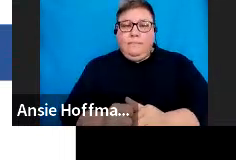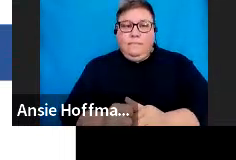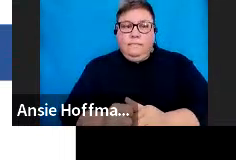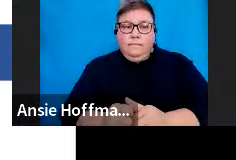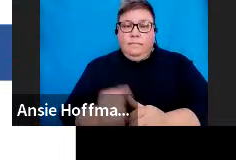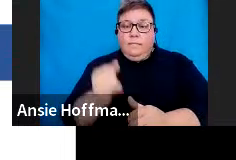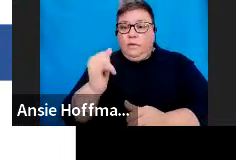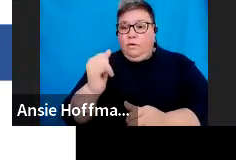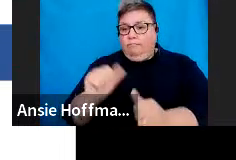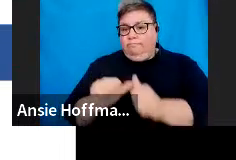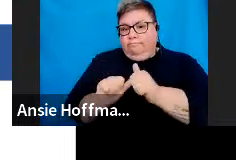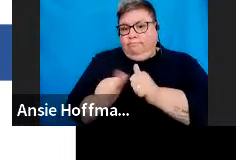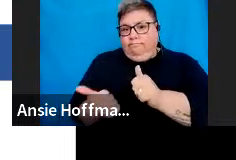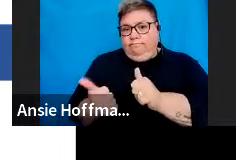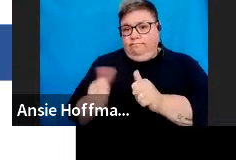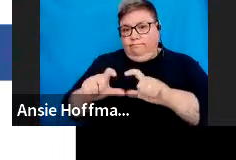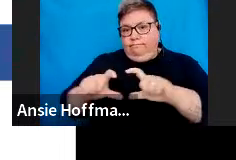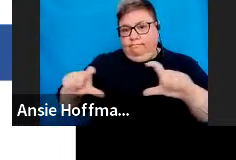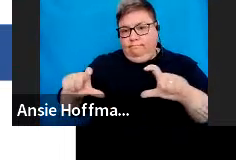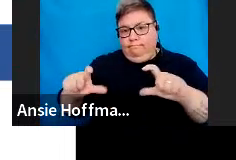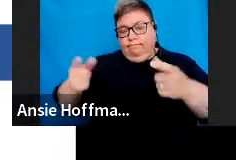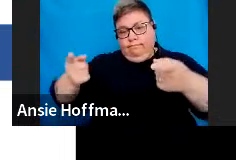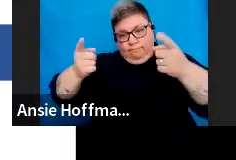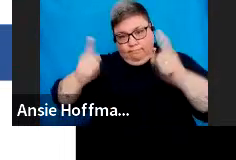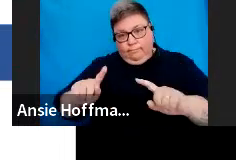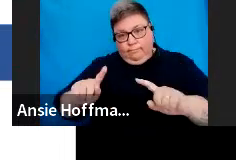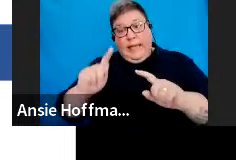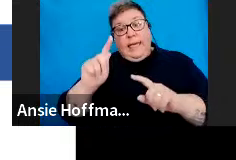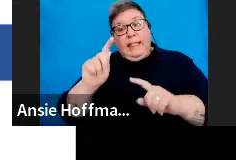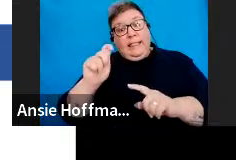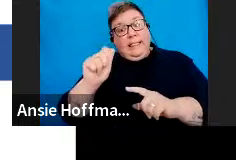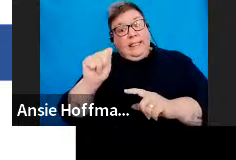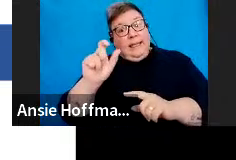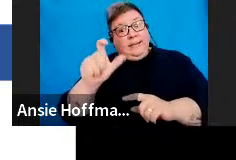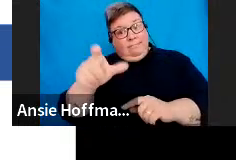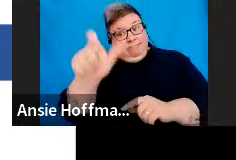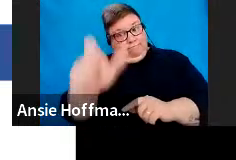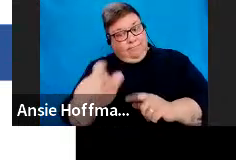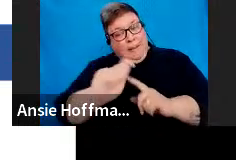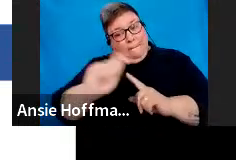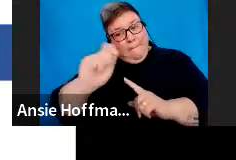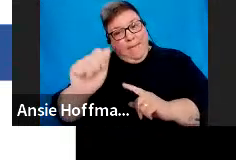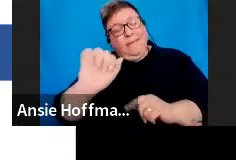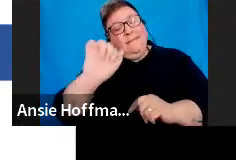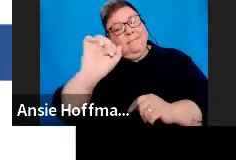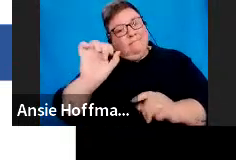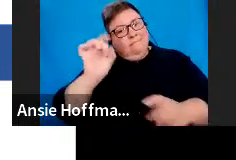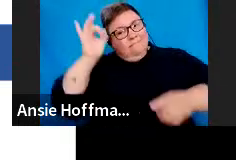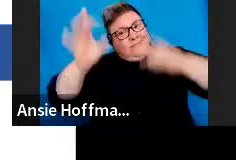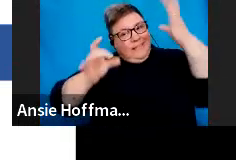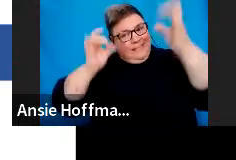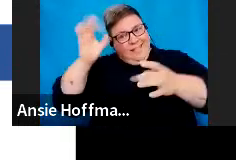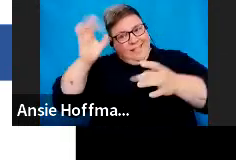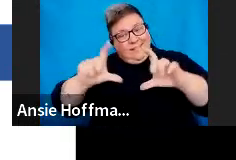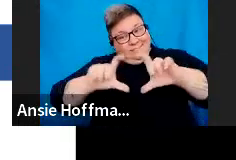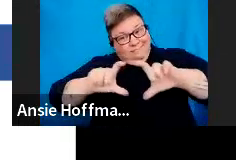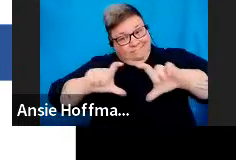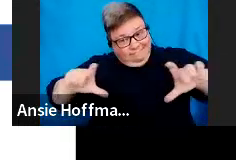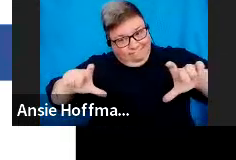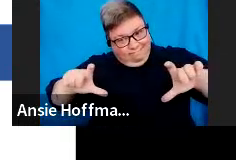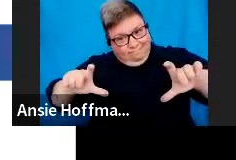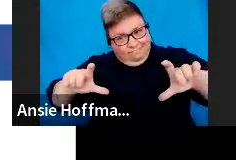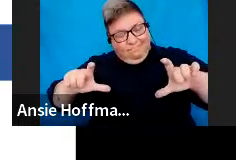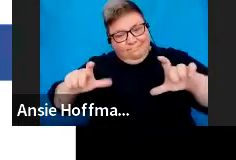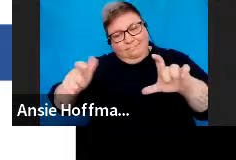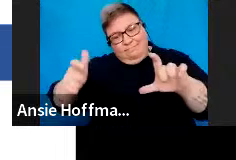details. Under the taxpayer details container provide, sorry, under the taxpayer details container